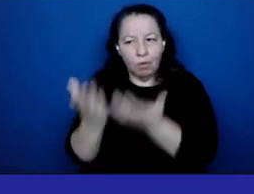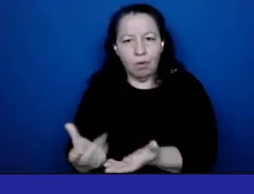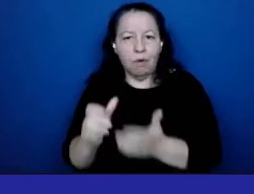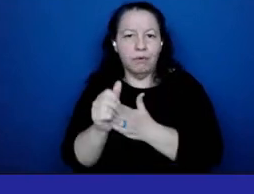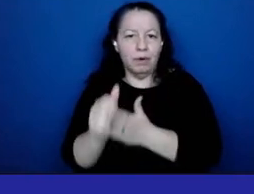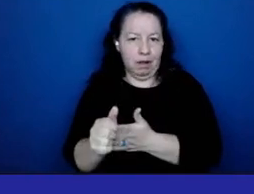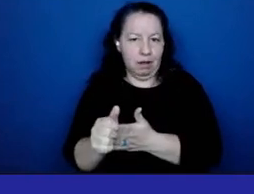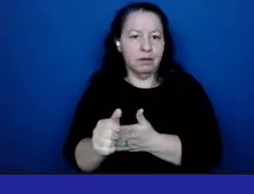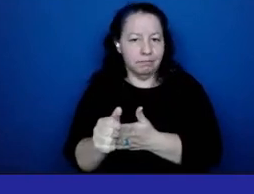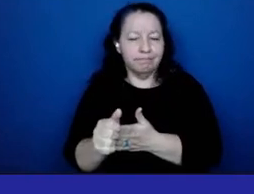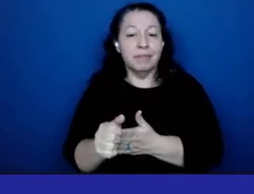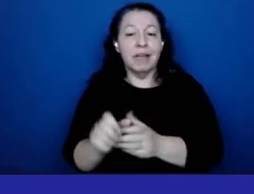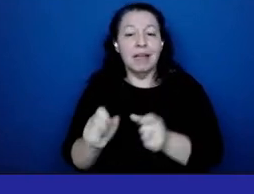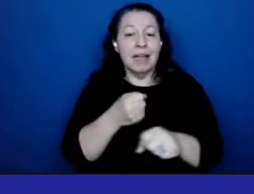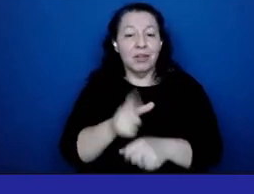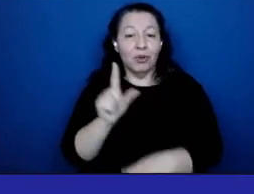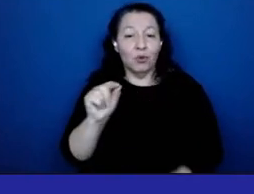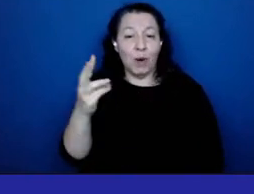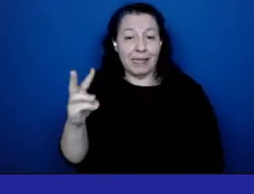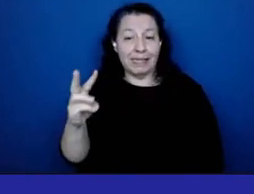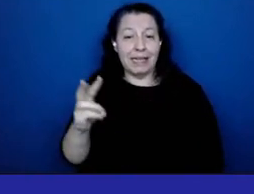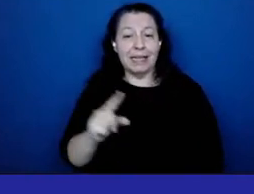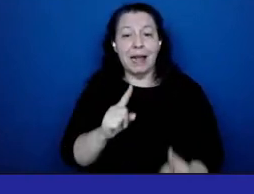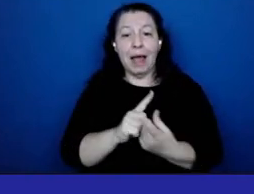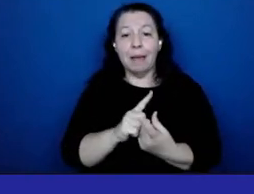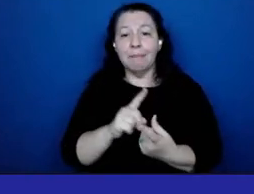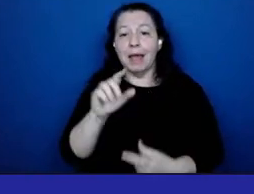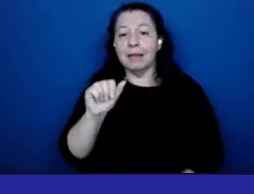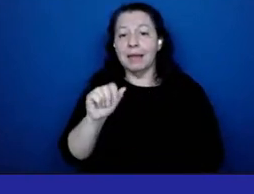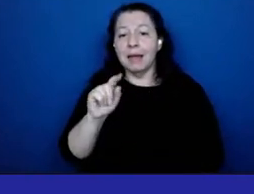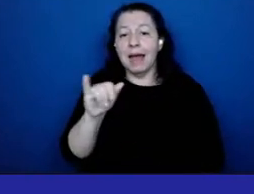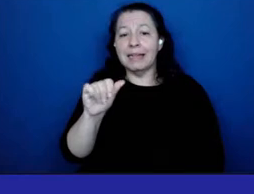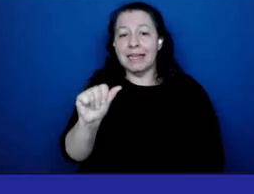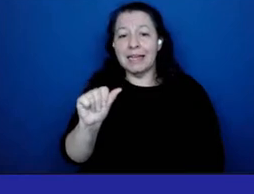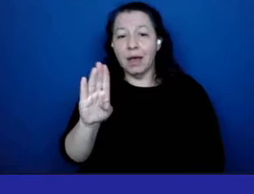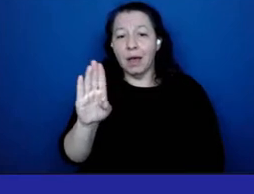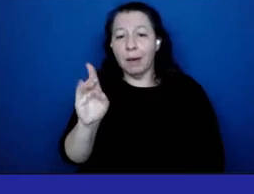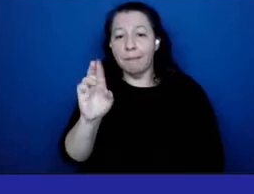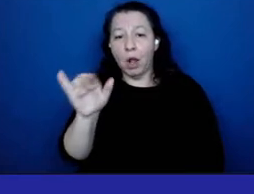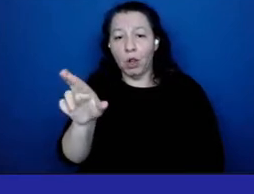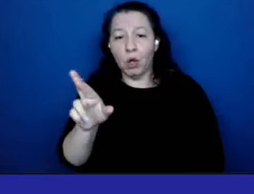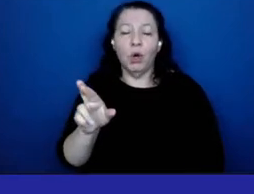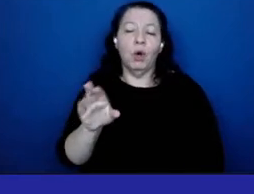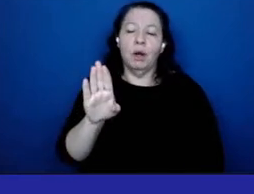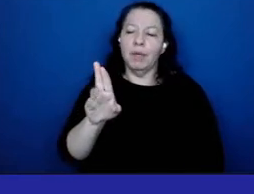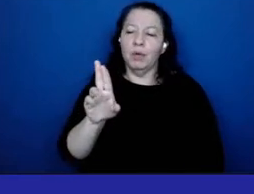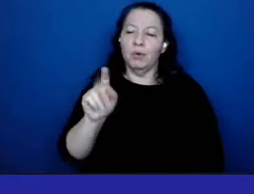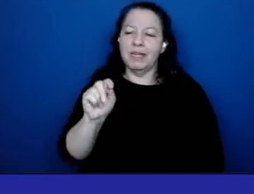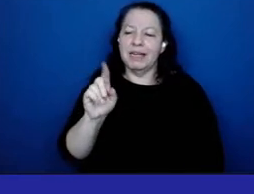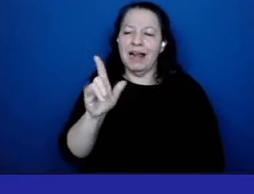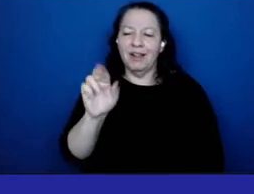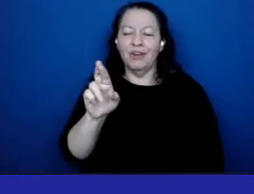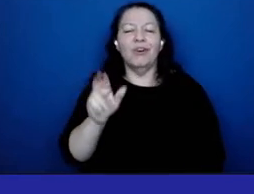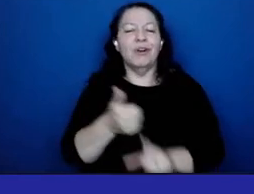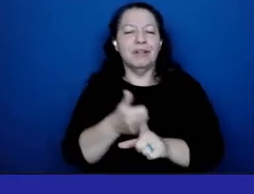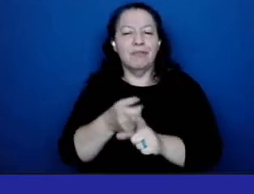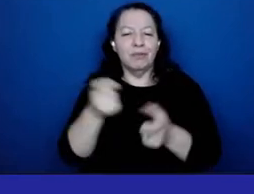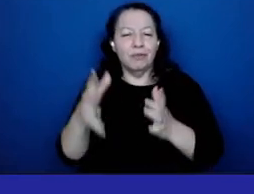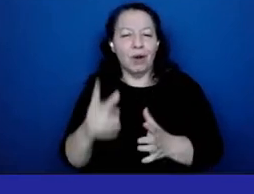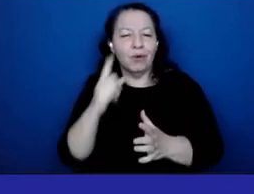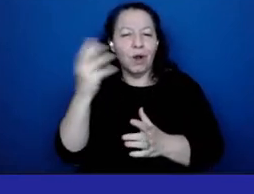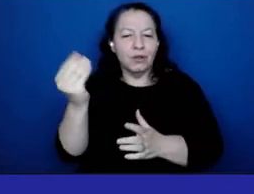2016 i met atia butler the director of external affairs and marketing at h h elmhurst